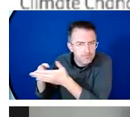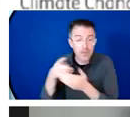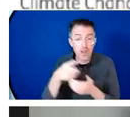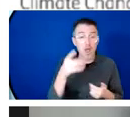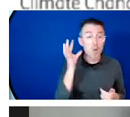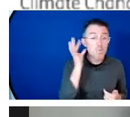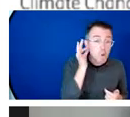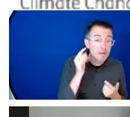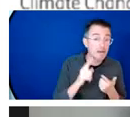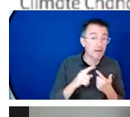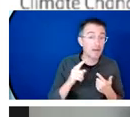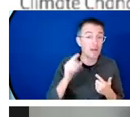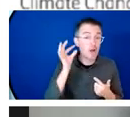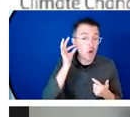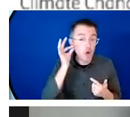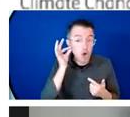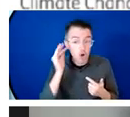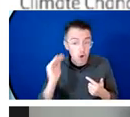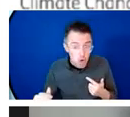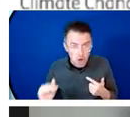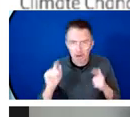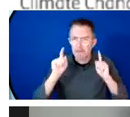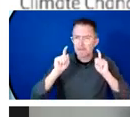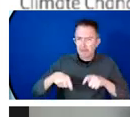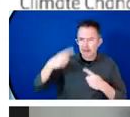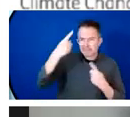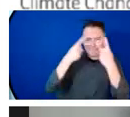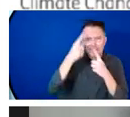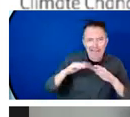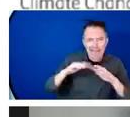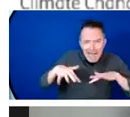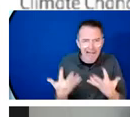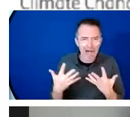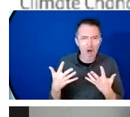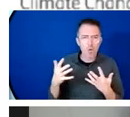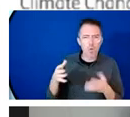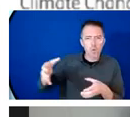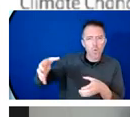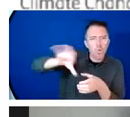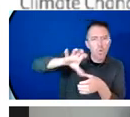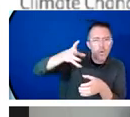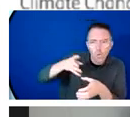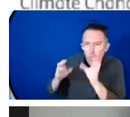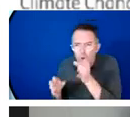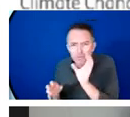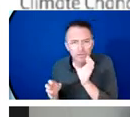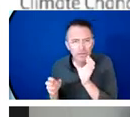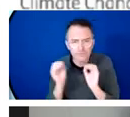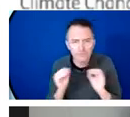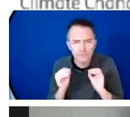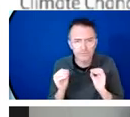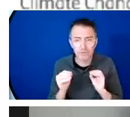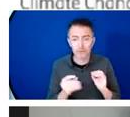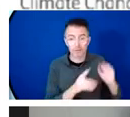Given the increase of temperatures and waterfall or the